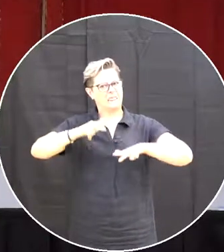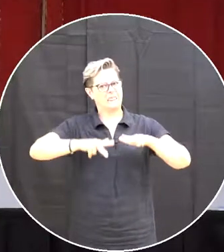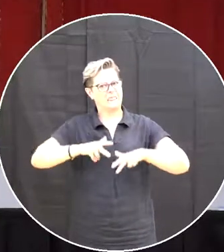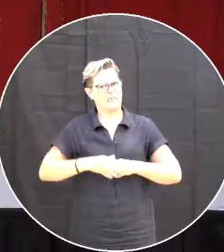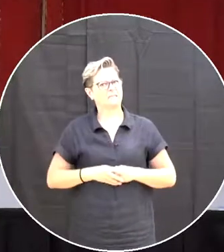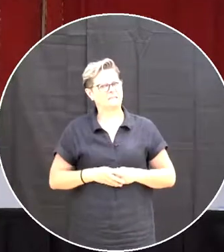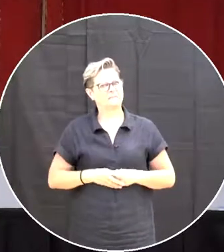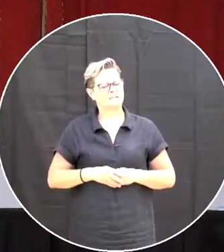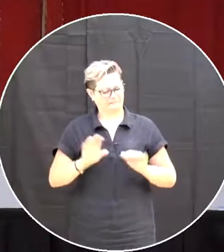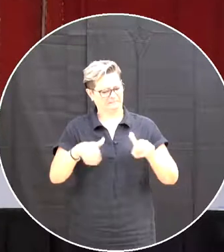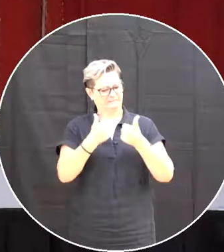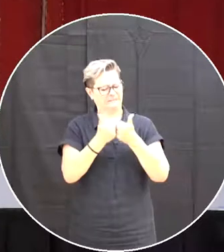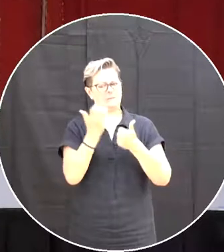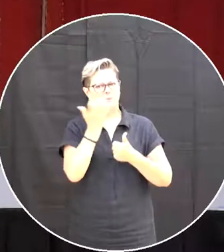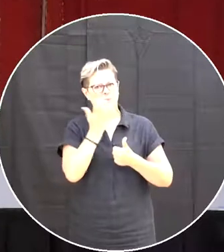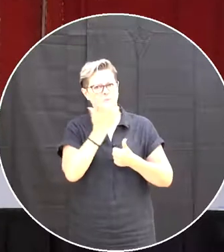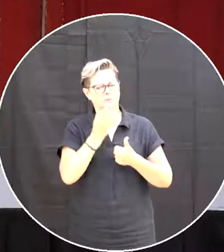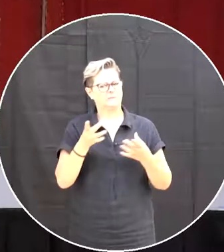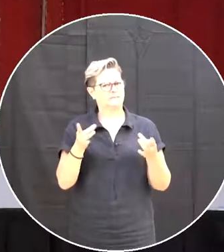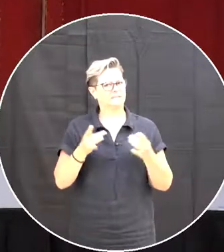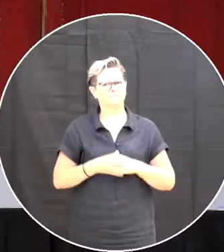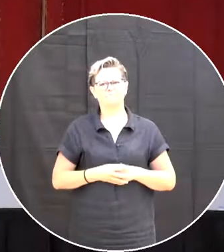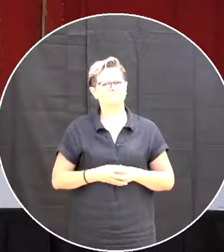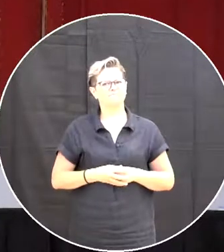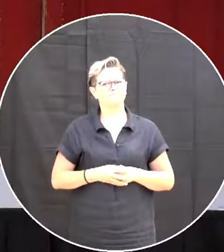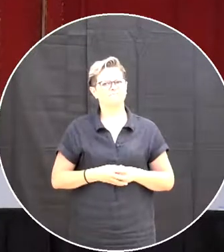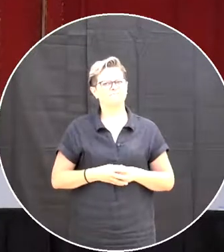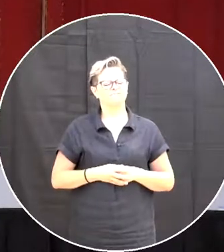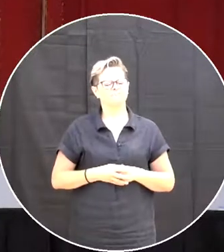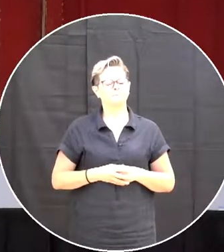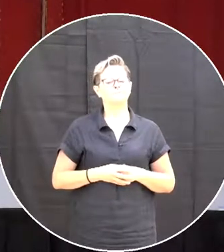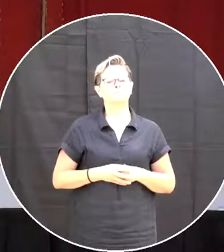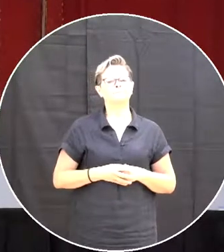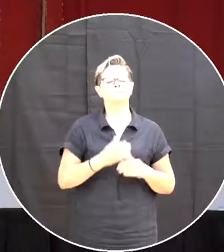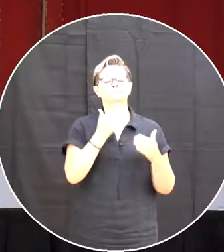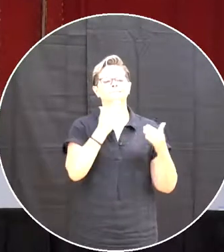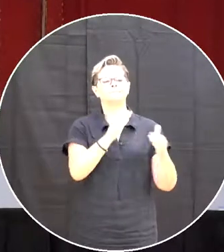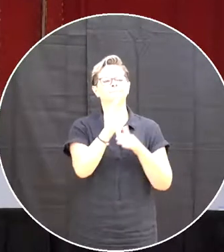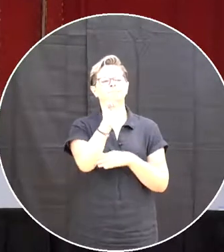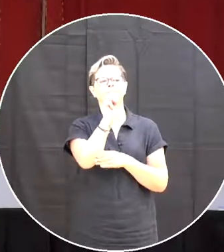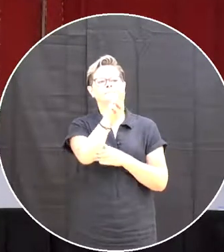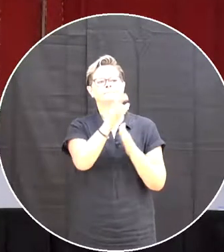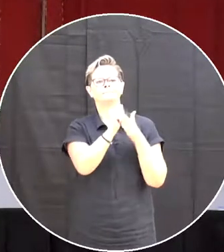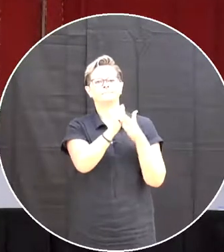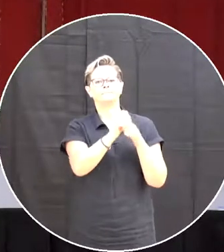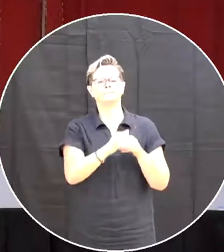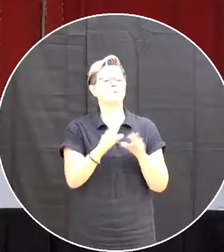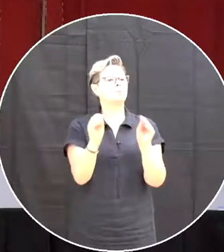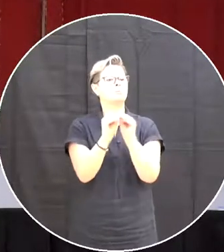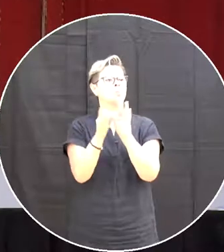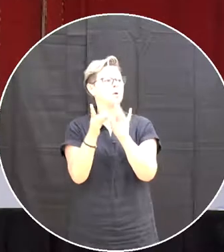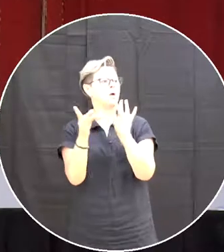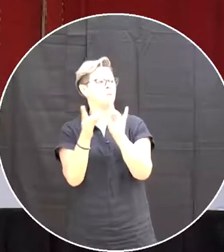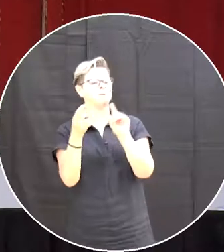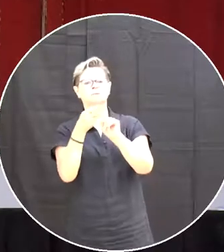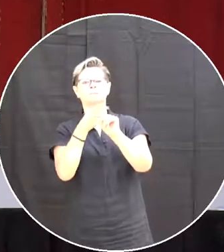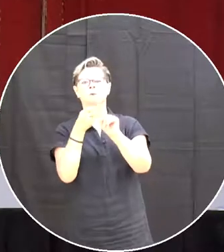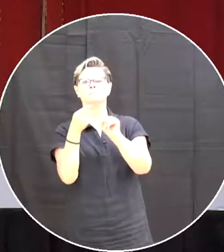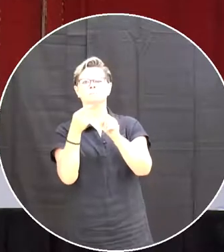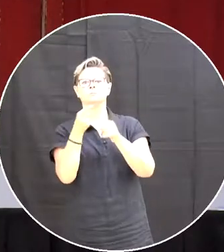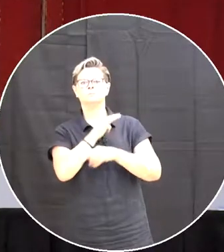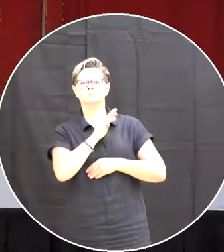uh just my thought that i support the motion thank you mr chair any further uh commentaries from trustees